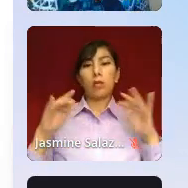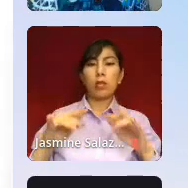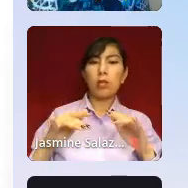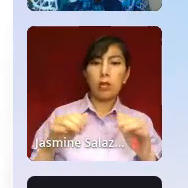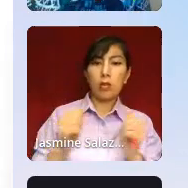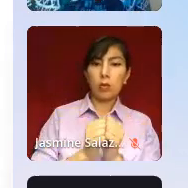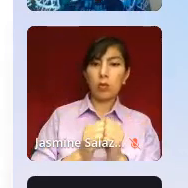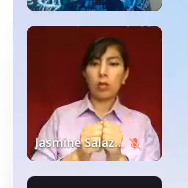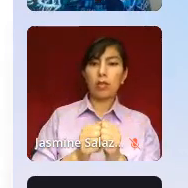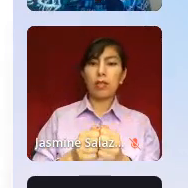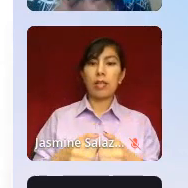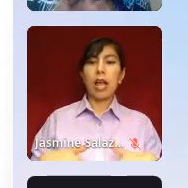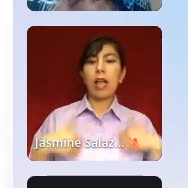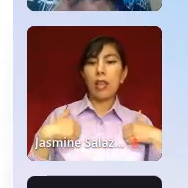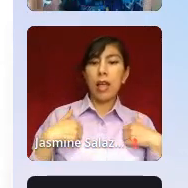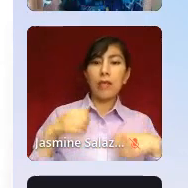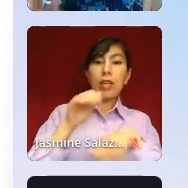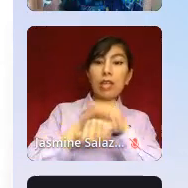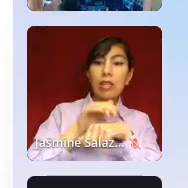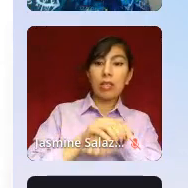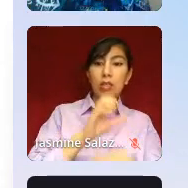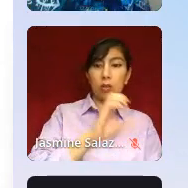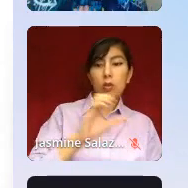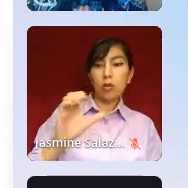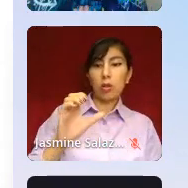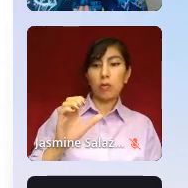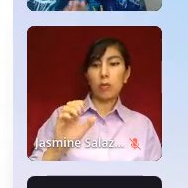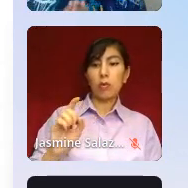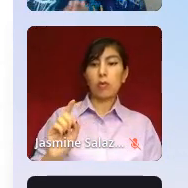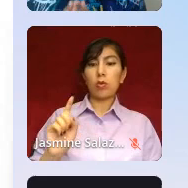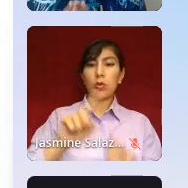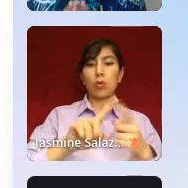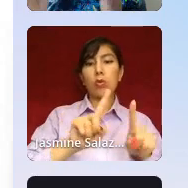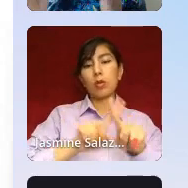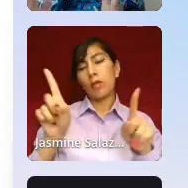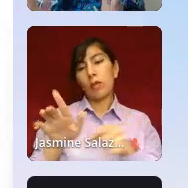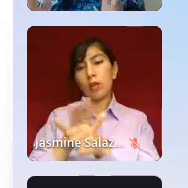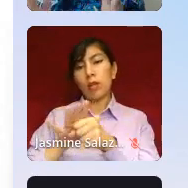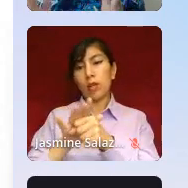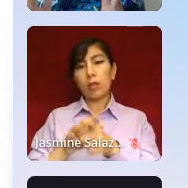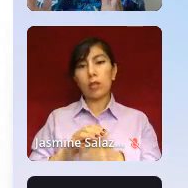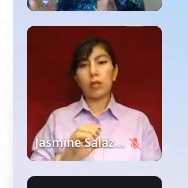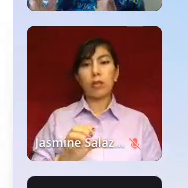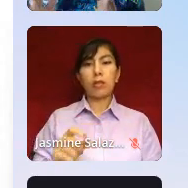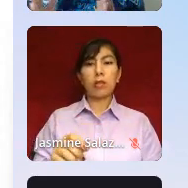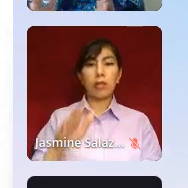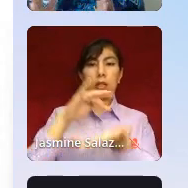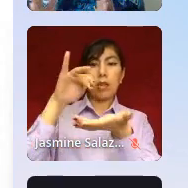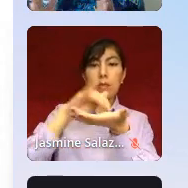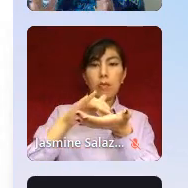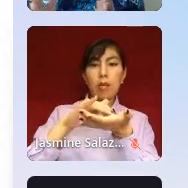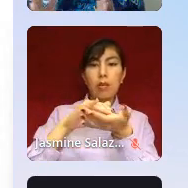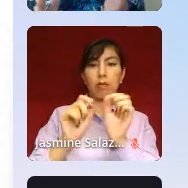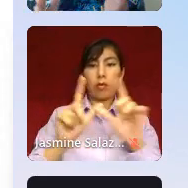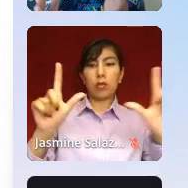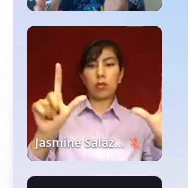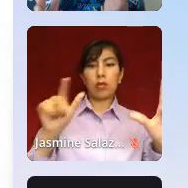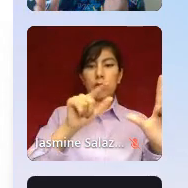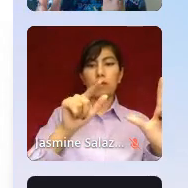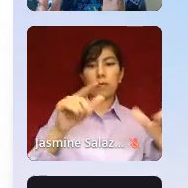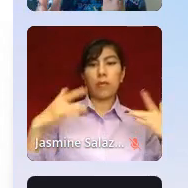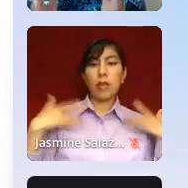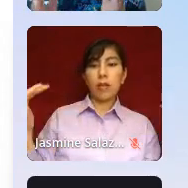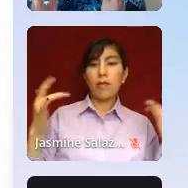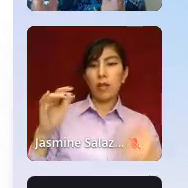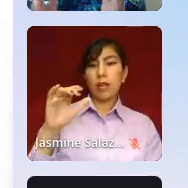English closed captioning, you'll go to a different place. In the middle of your screen, the event screen right there by your camera,